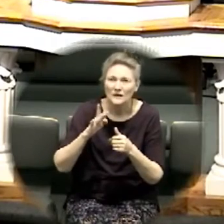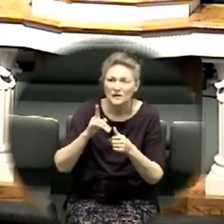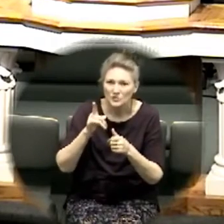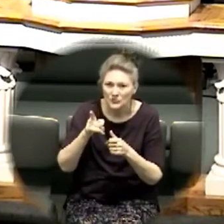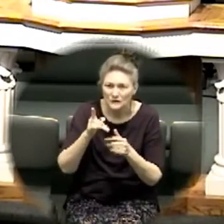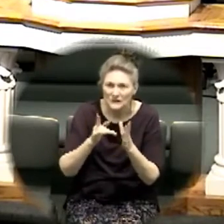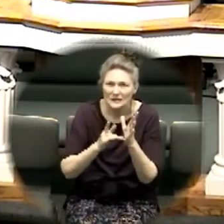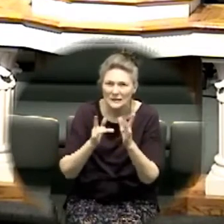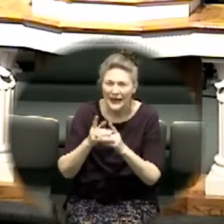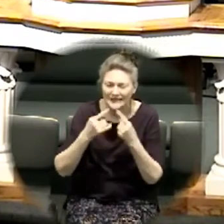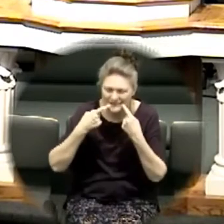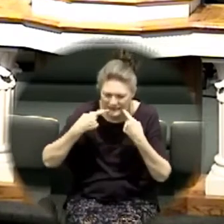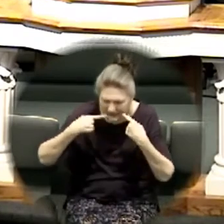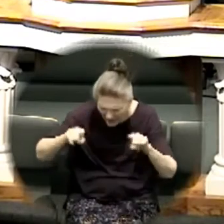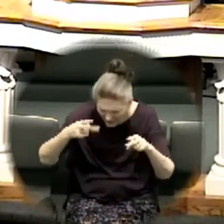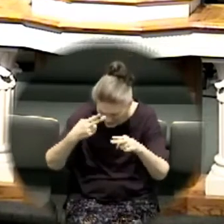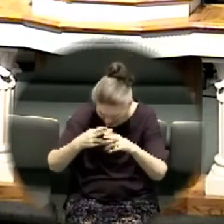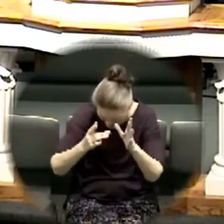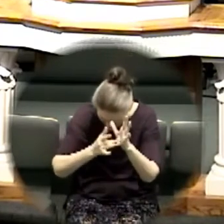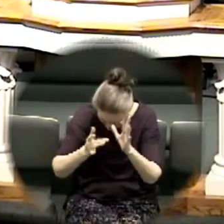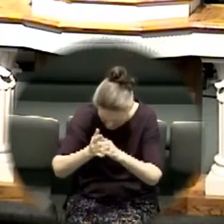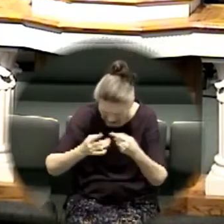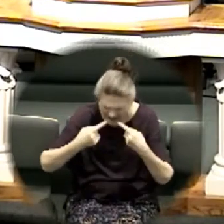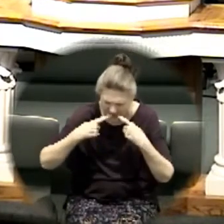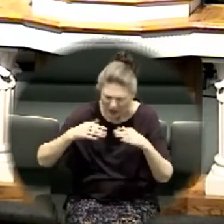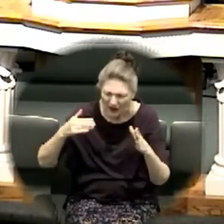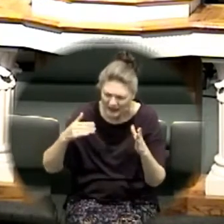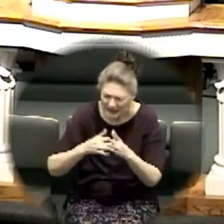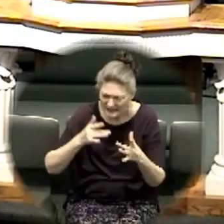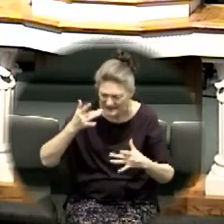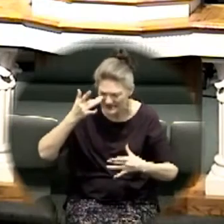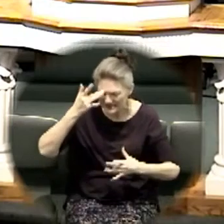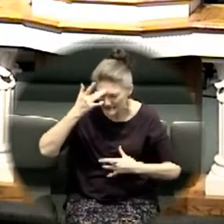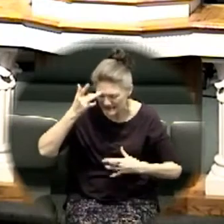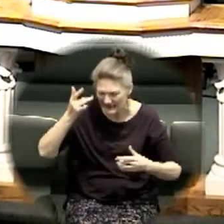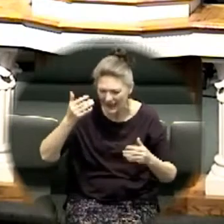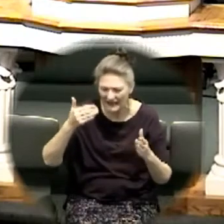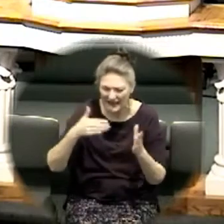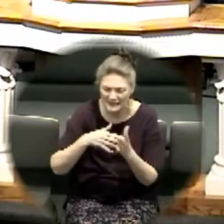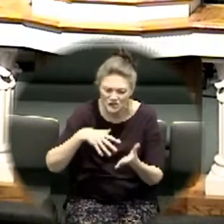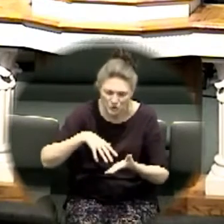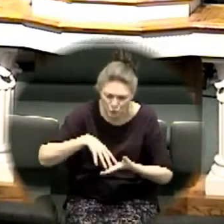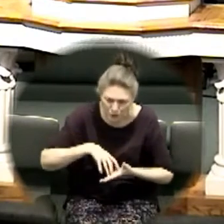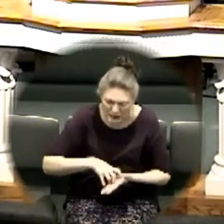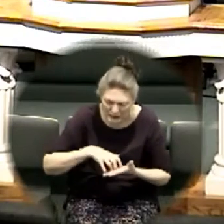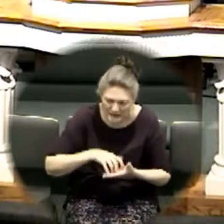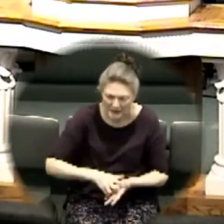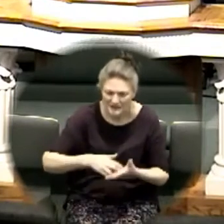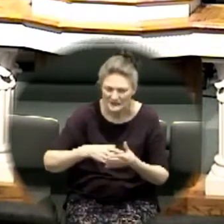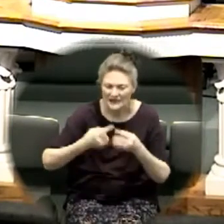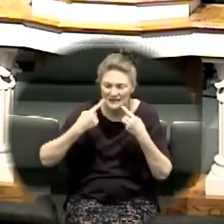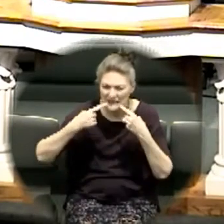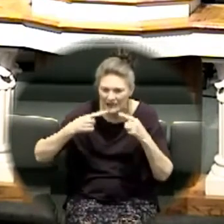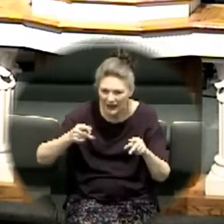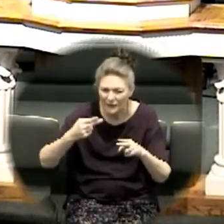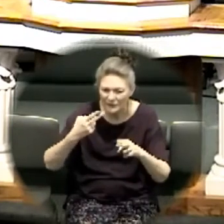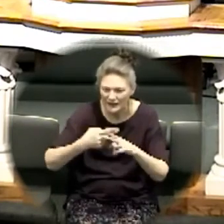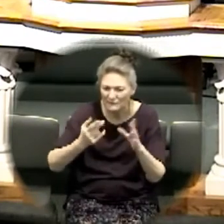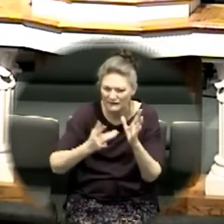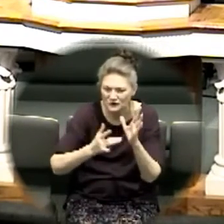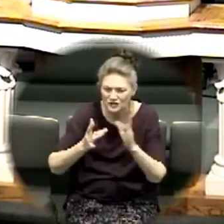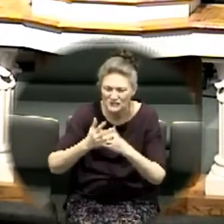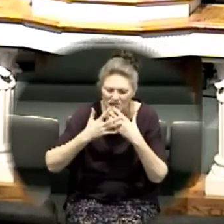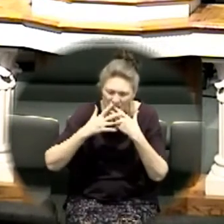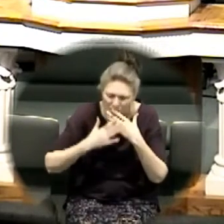I declare against every disease I declare against every infirmity the name of Jesus the blood of Jesus